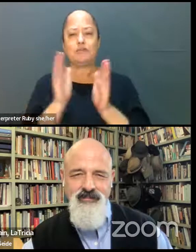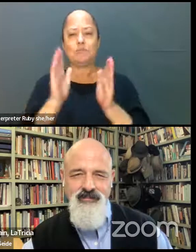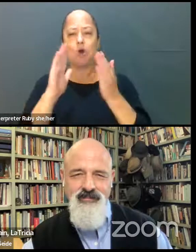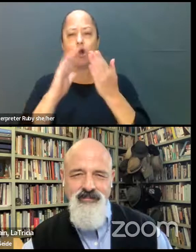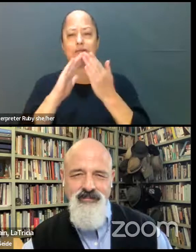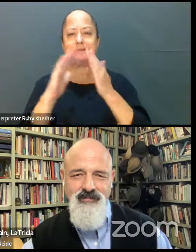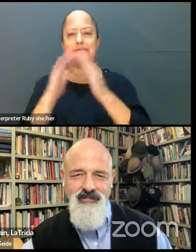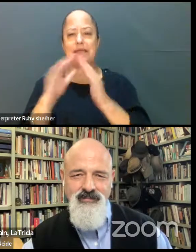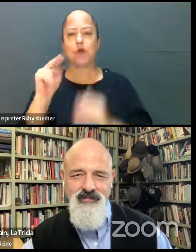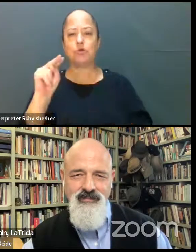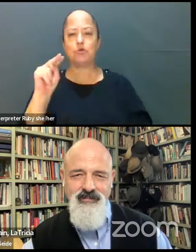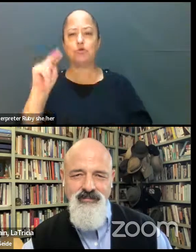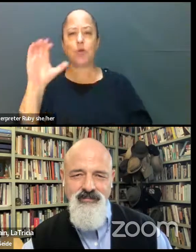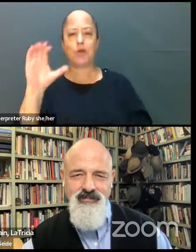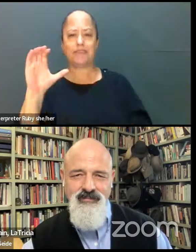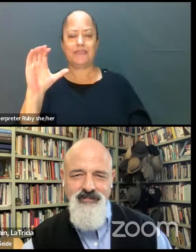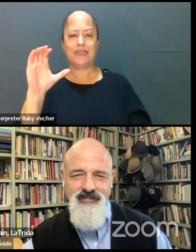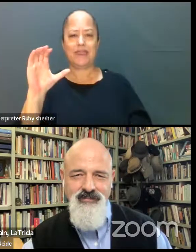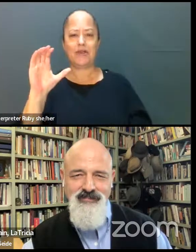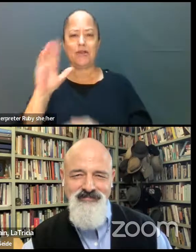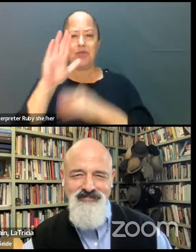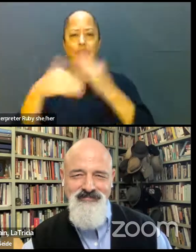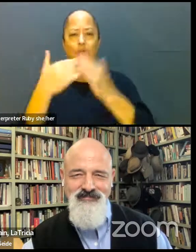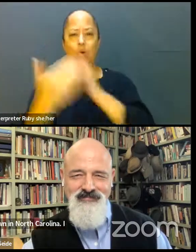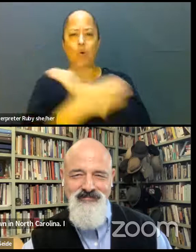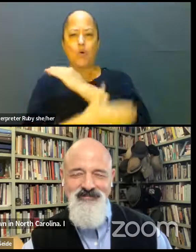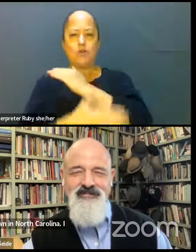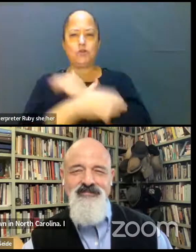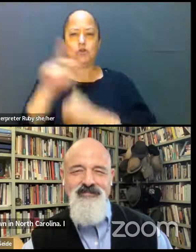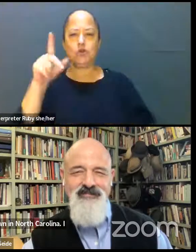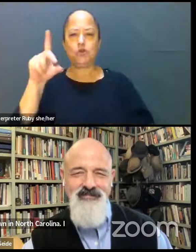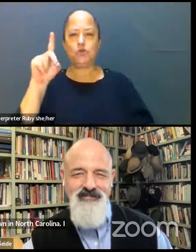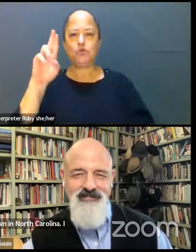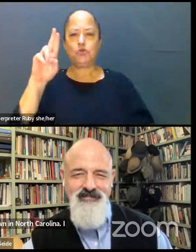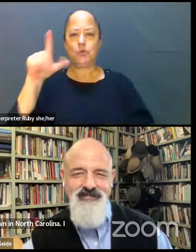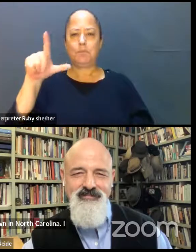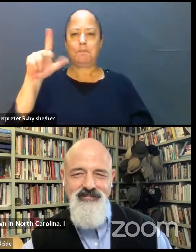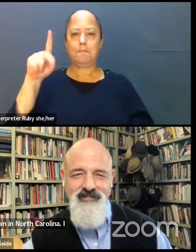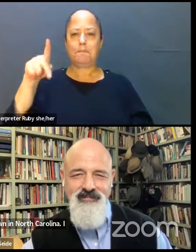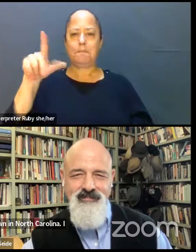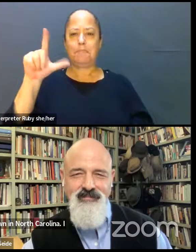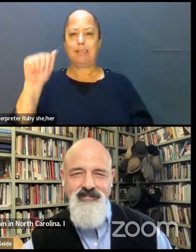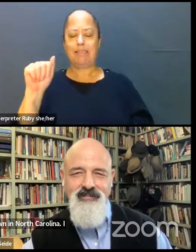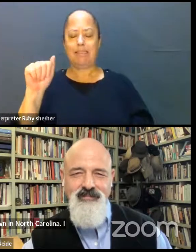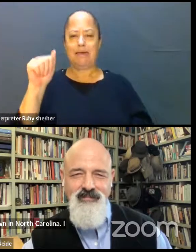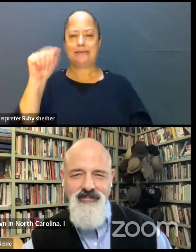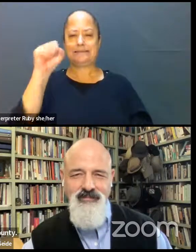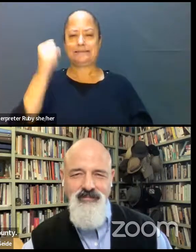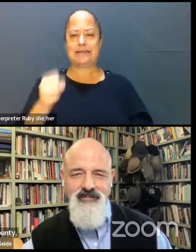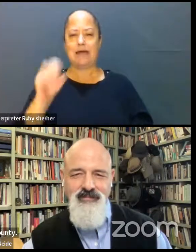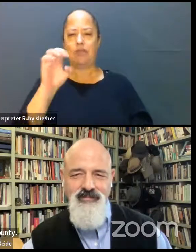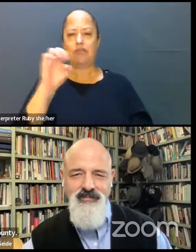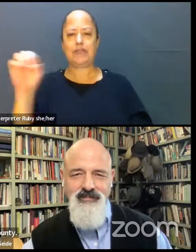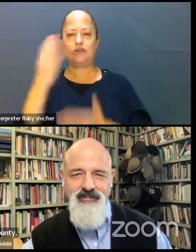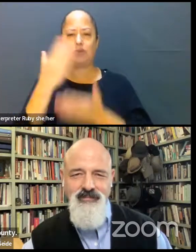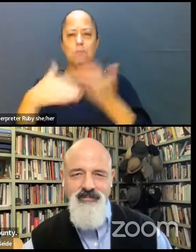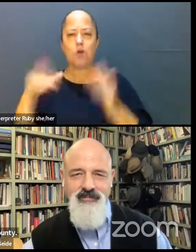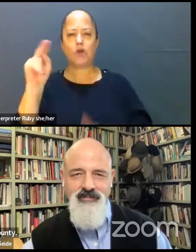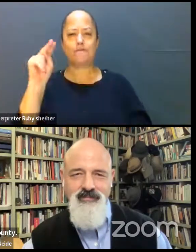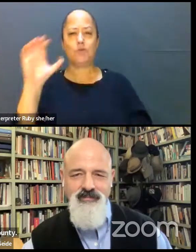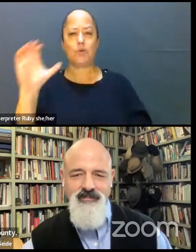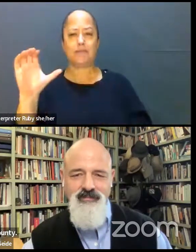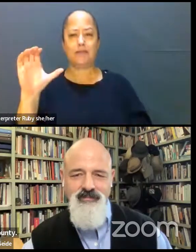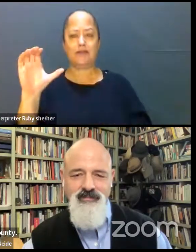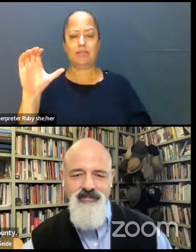I'll claim the entire county. So it's Duplin County, southeastern part of North Carolina. And